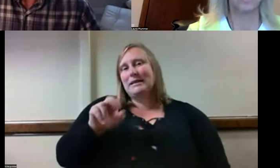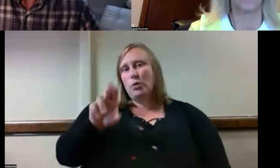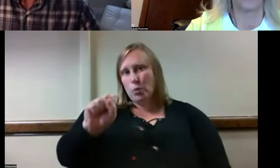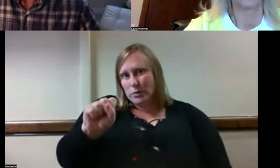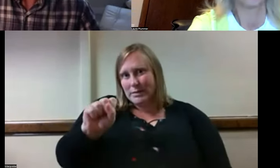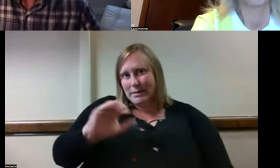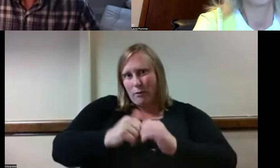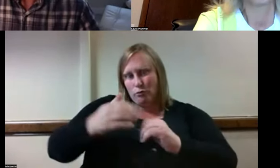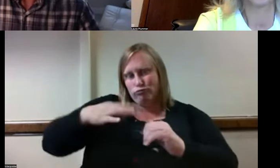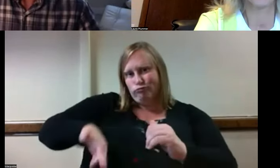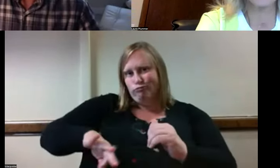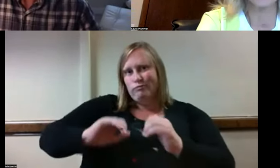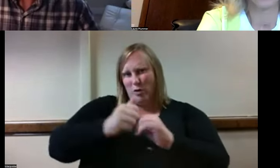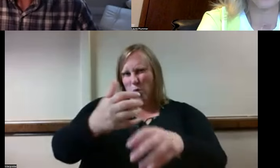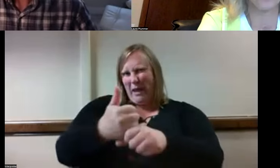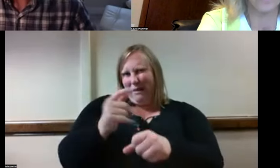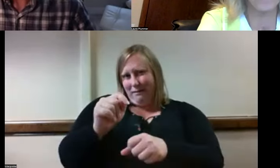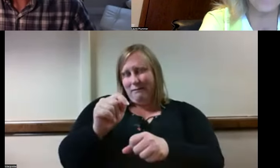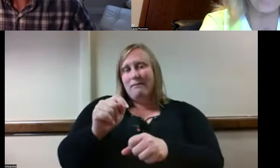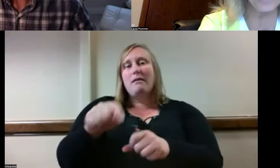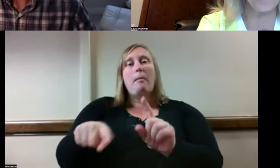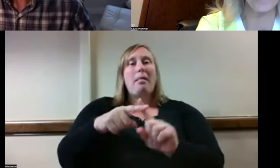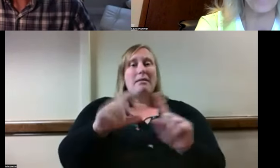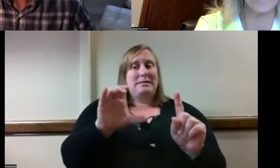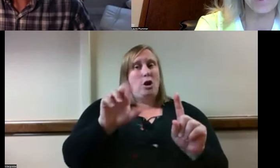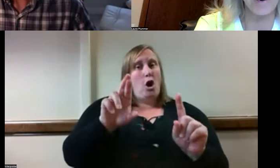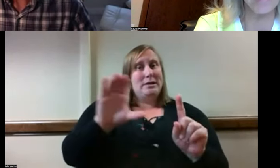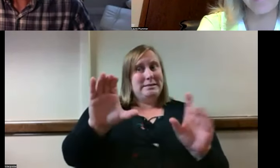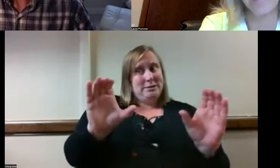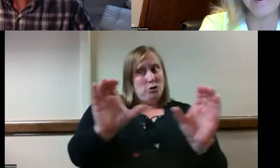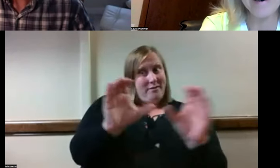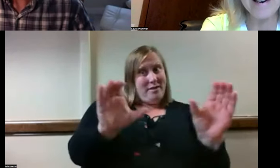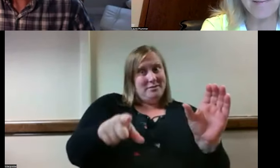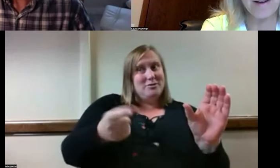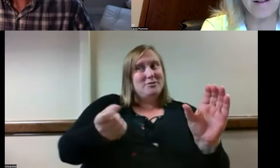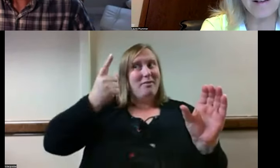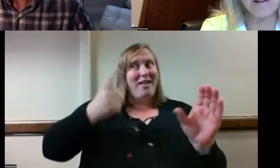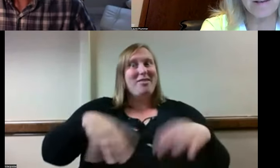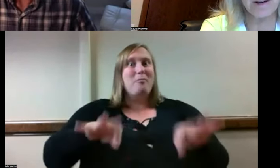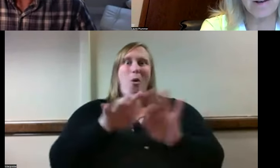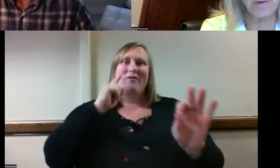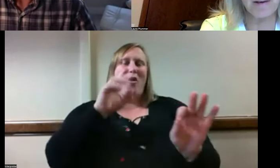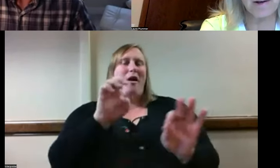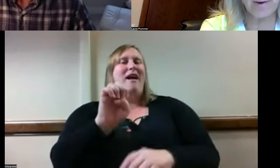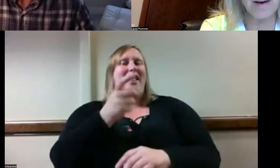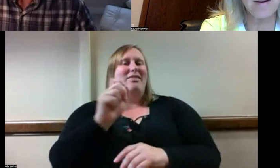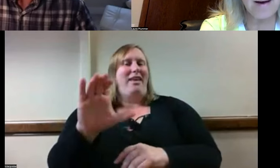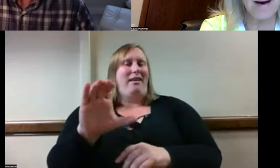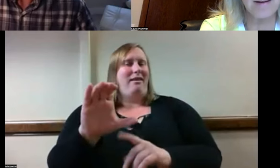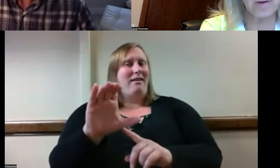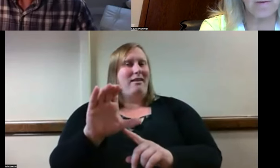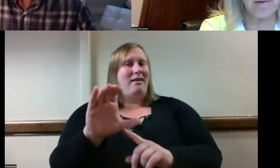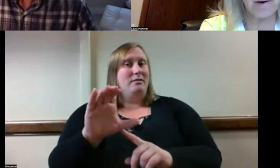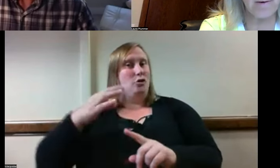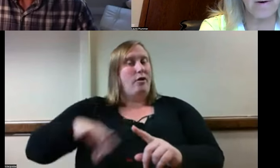certificate, you know the importance of those ethics credits. The link to the materials will be included